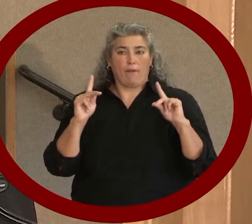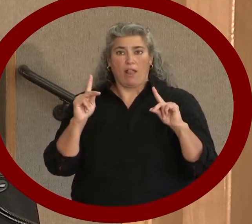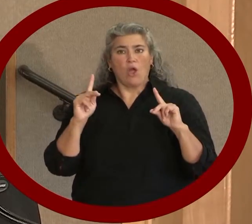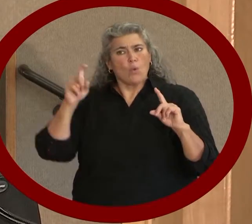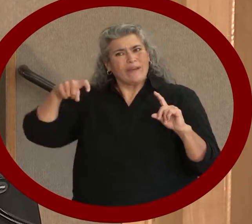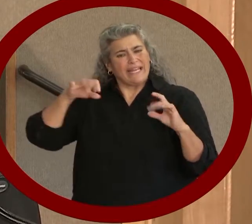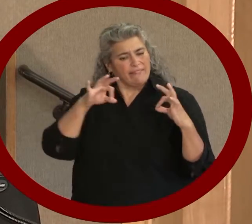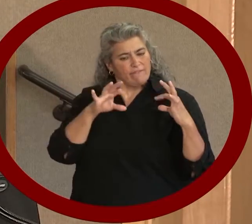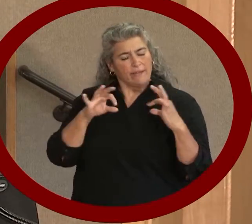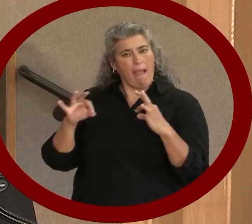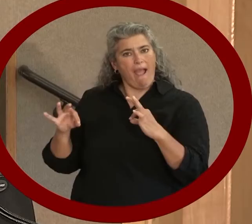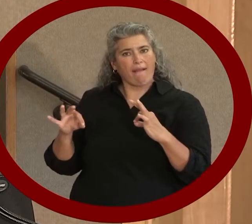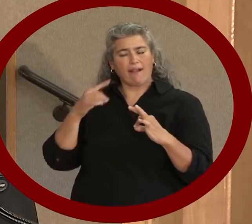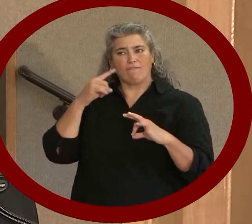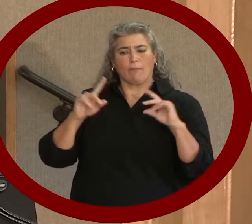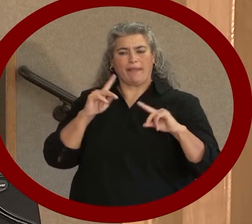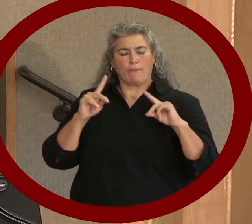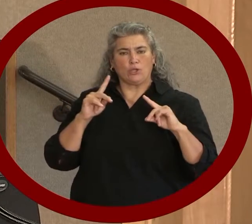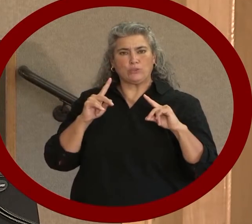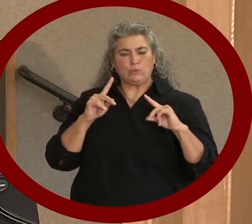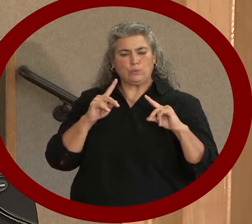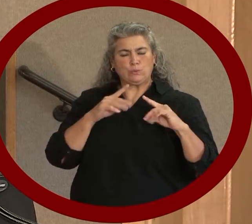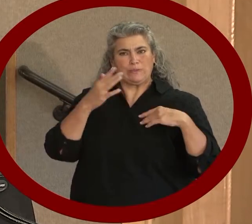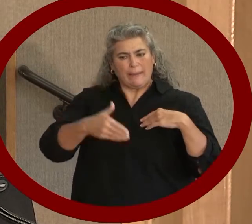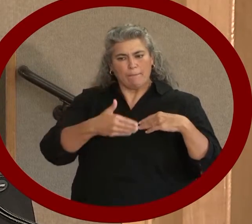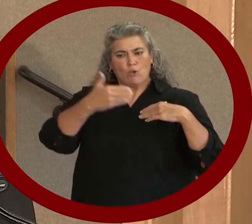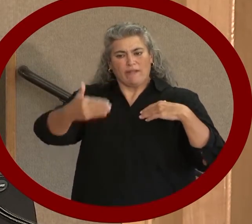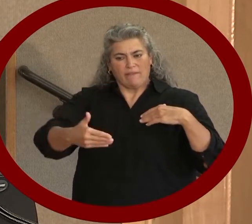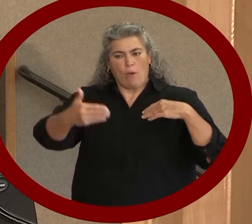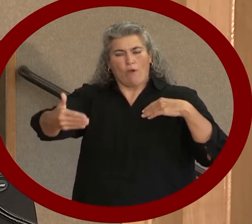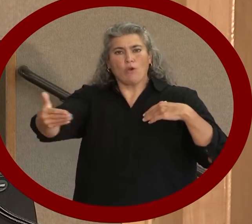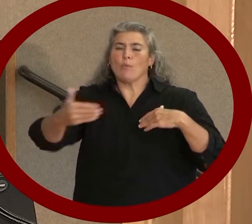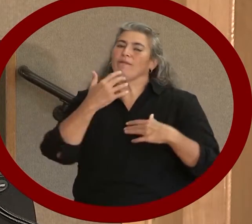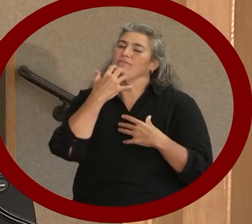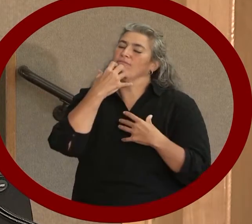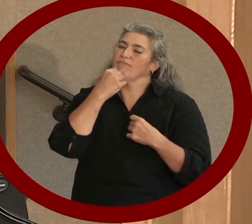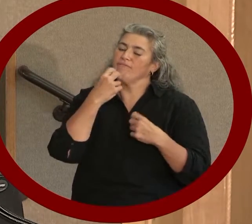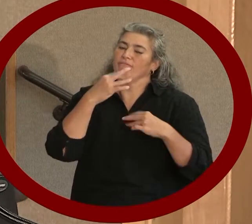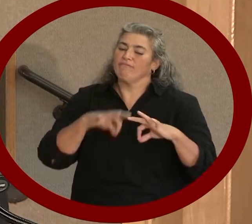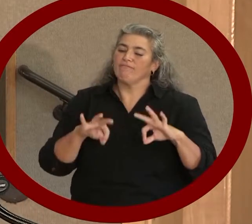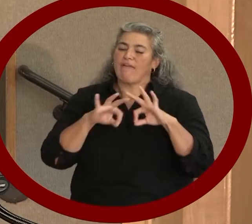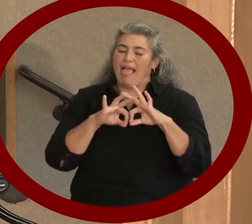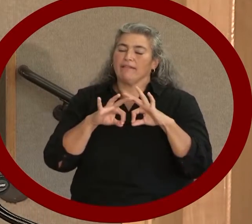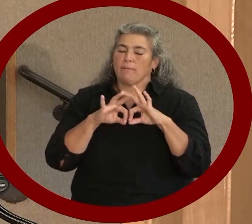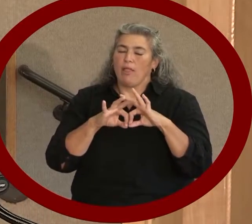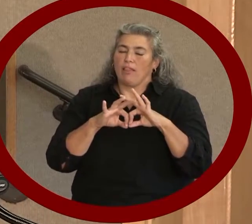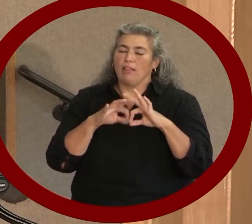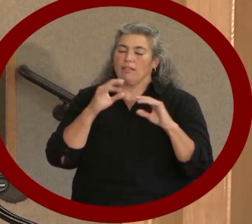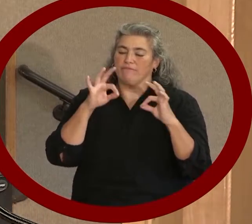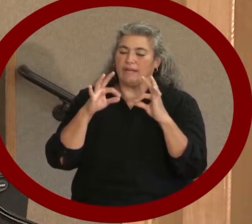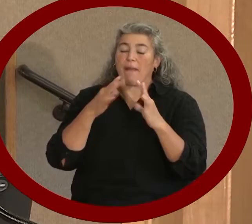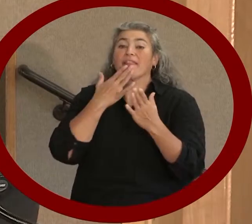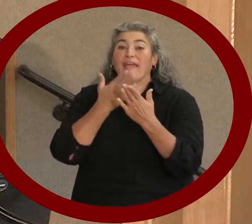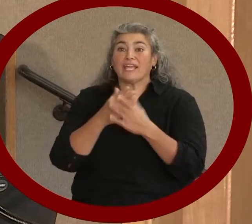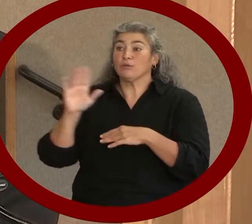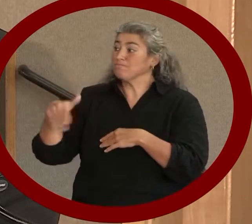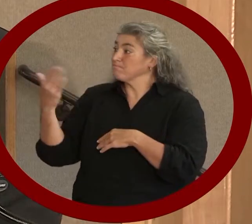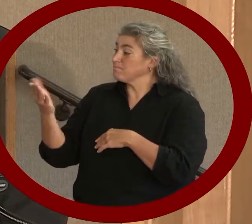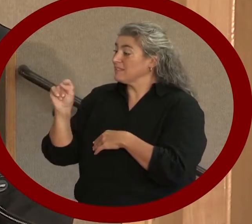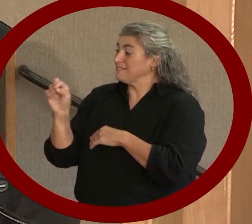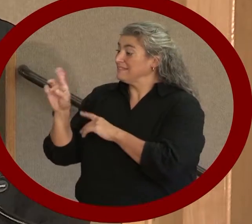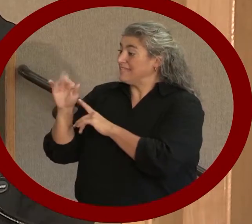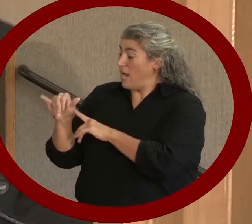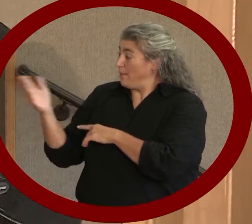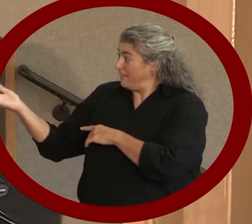need your feedback to keep moving the ball forward, and we value your feedback always. So thank you again. And I turn it back over to Terry.